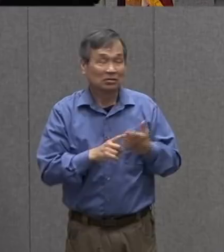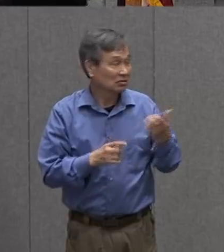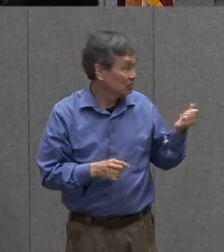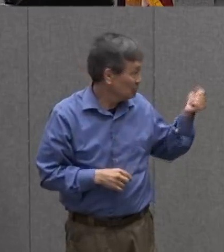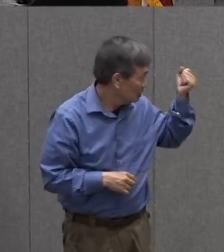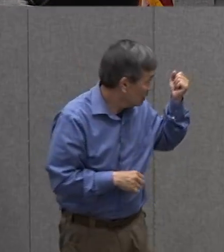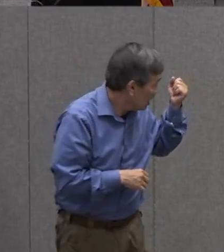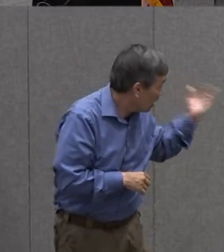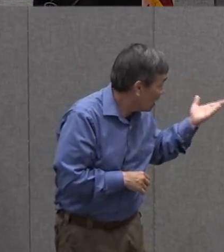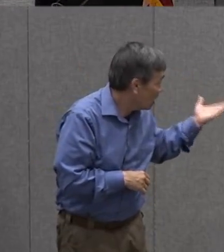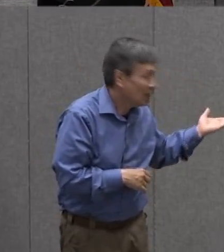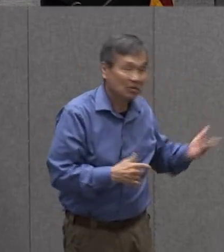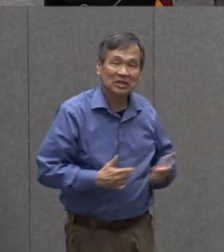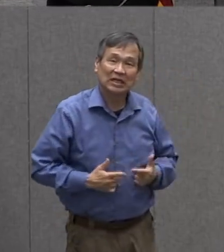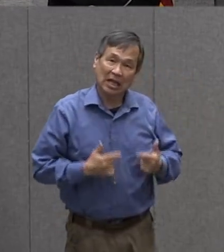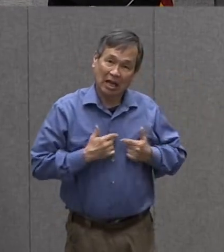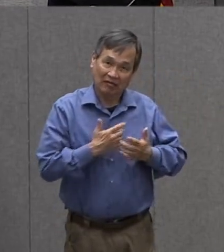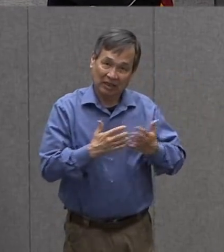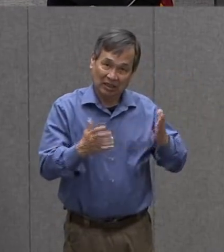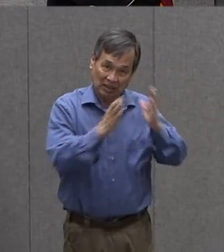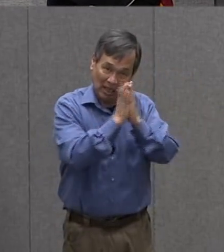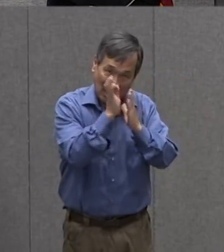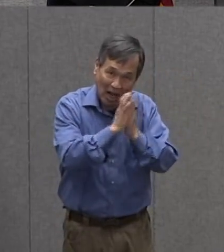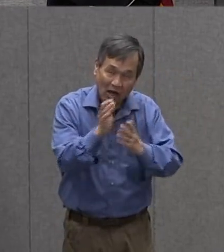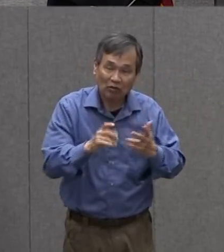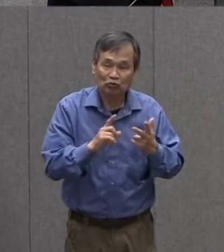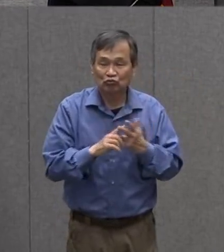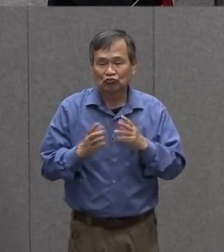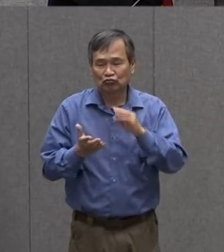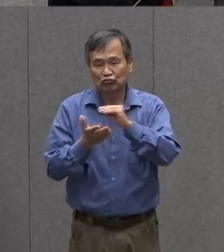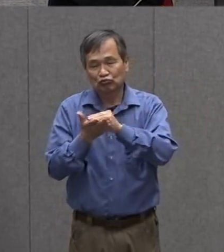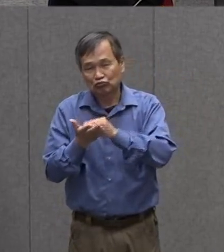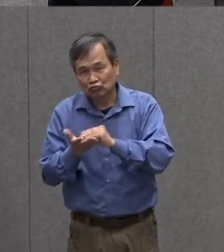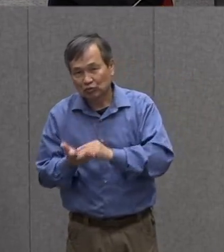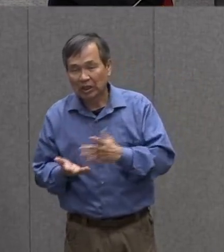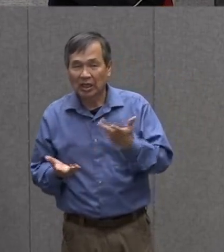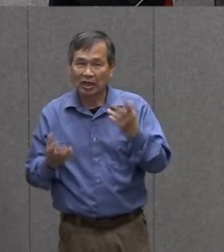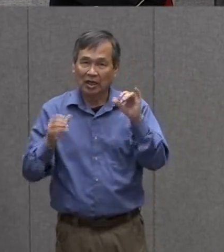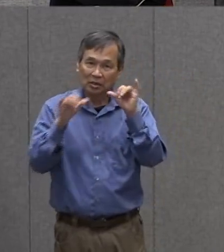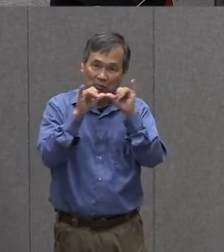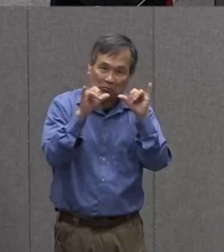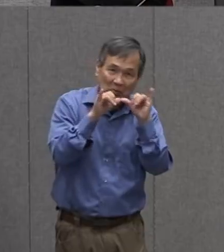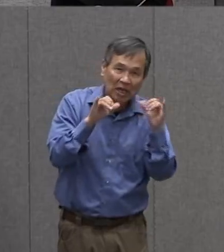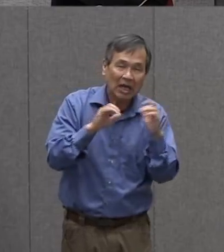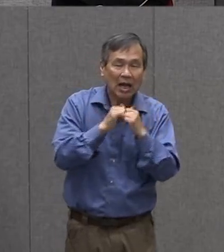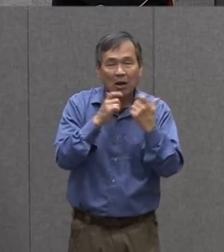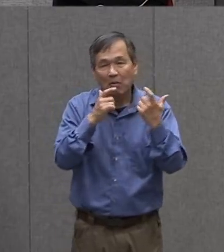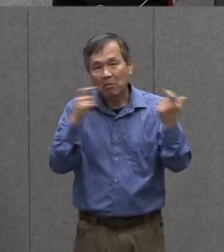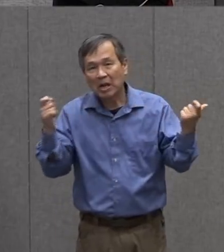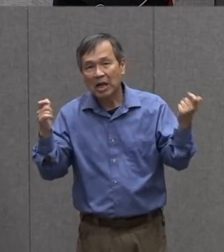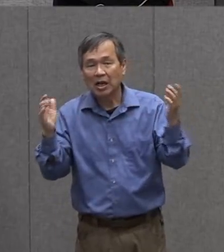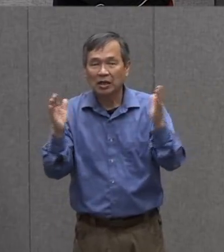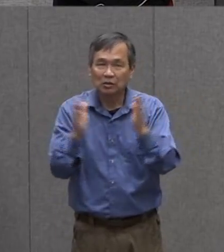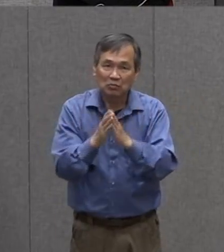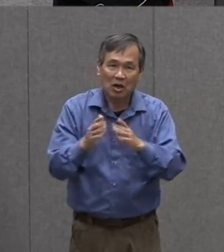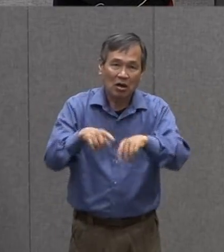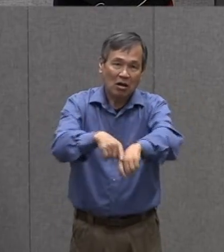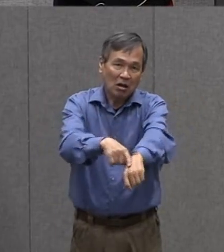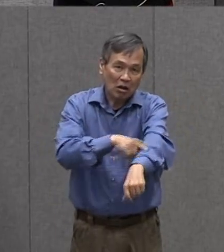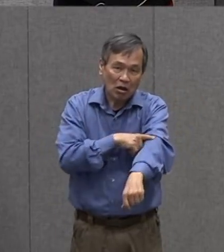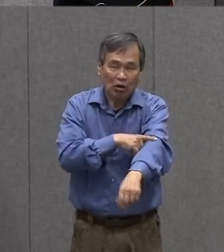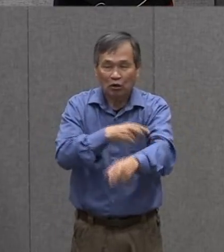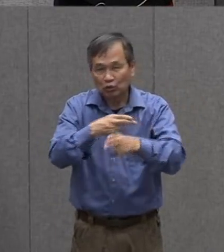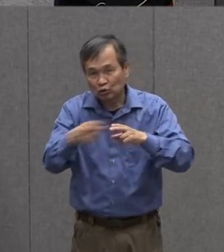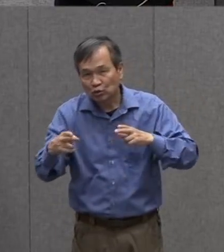i see and record that i could count and record the measurements of those things how long something